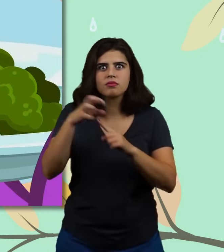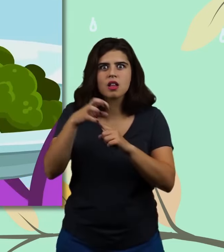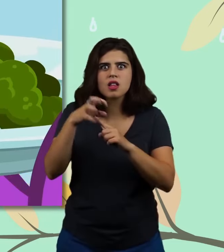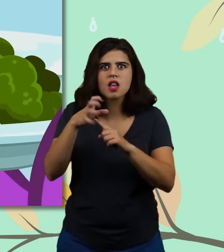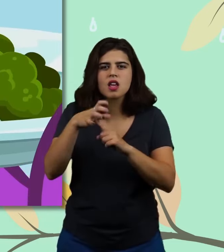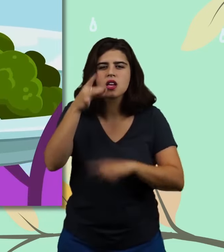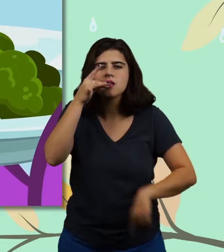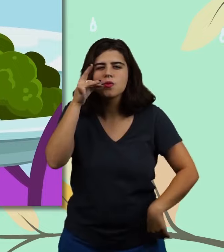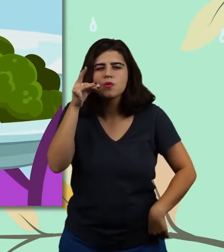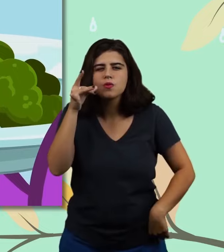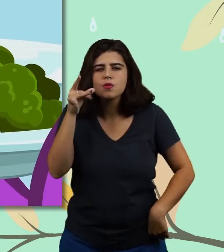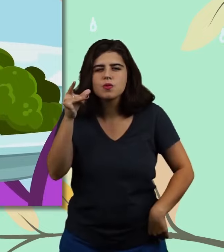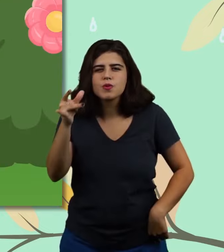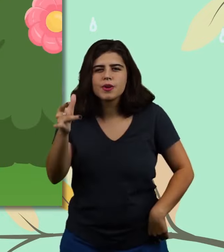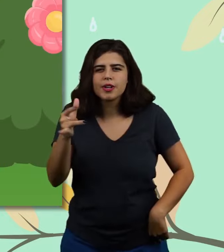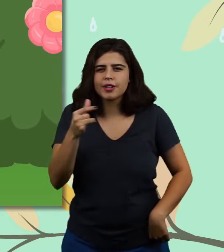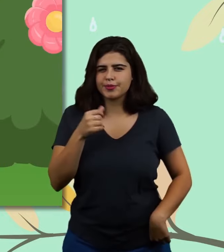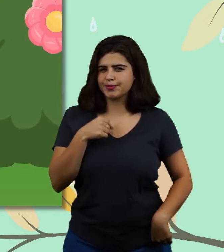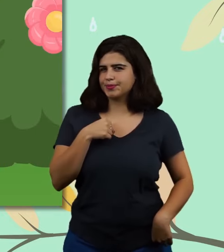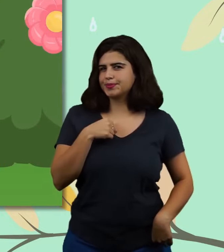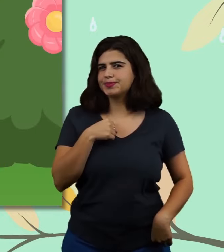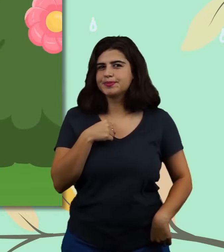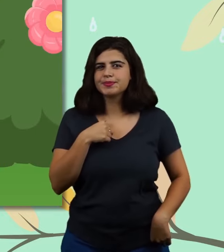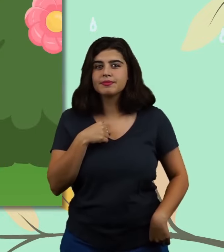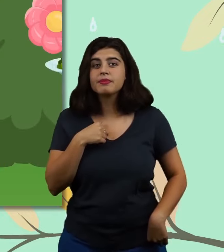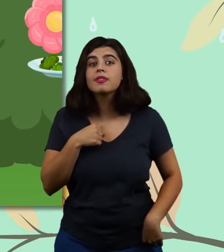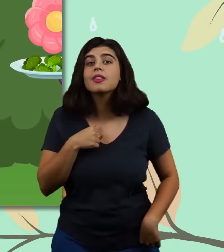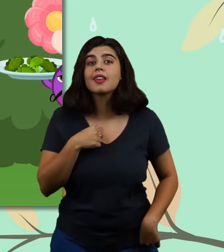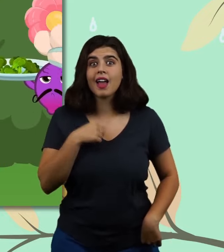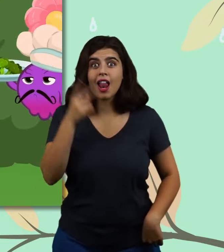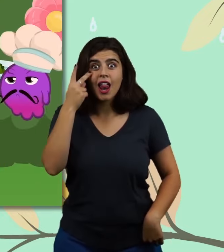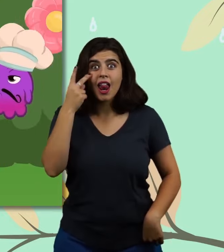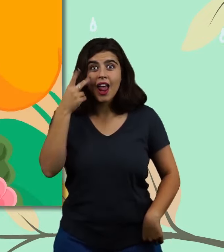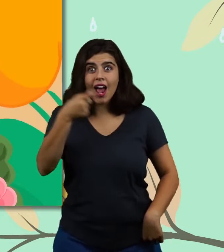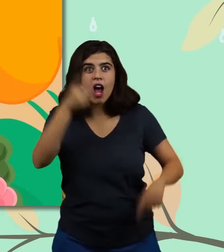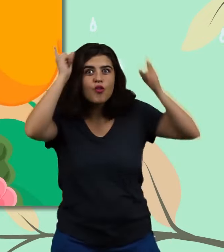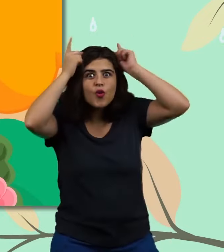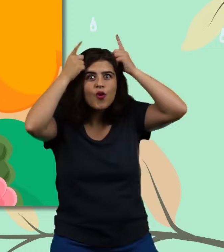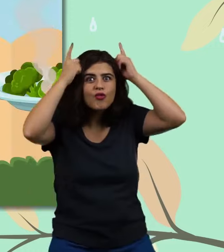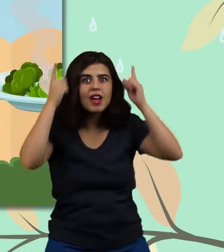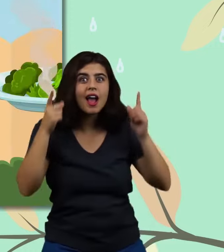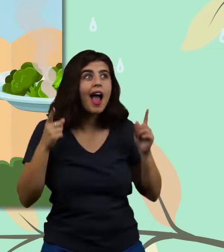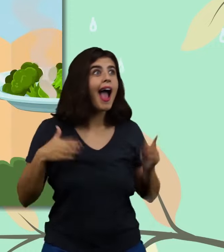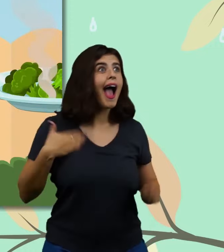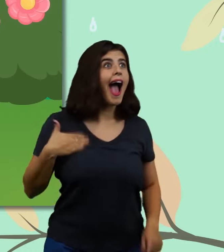hmm that broccoli looks great how happy groovy is